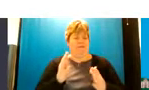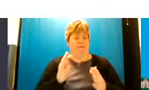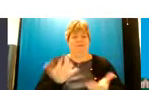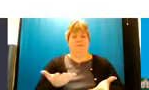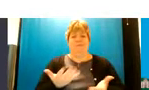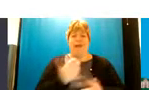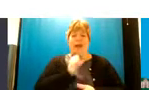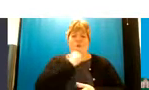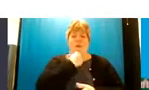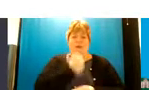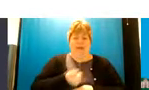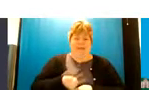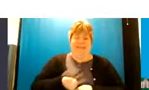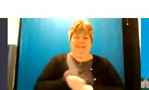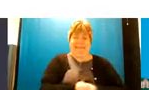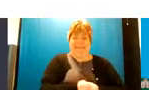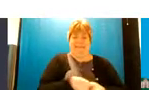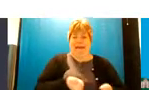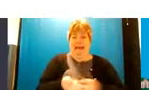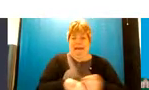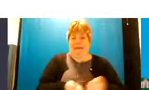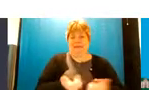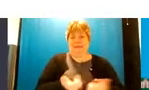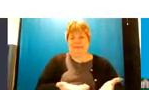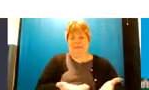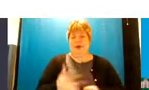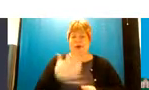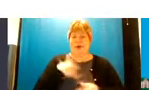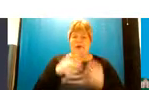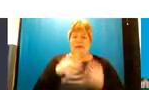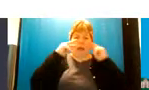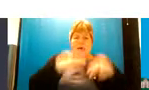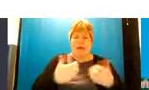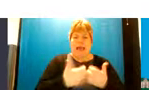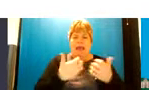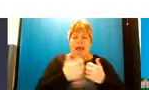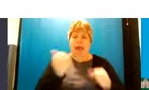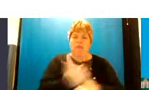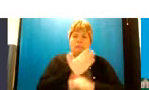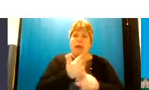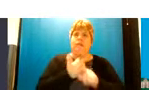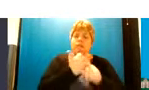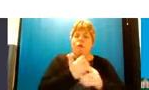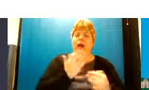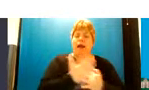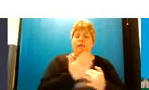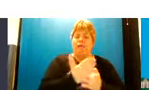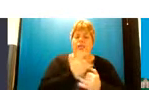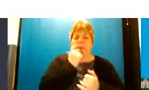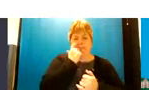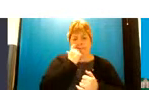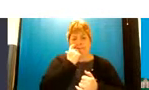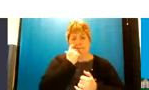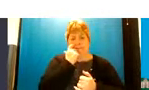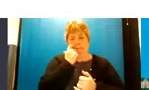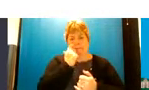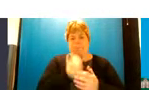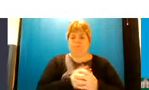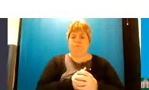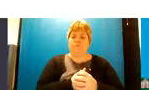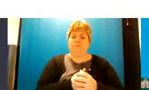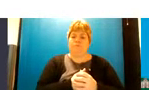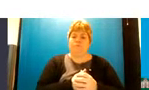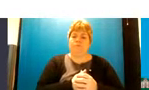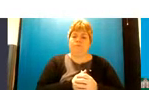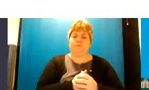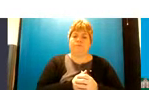to be you know text messaging it's something so we need to be looking at ways to make that support accessible to um to this population